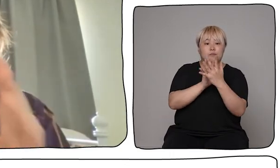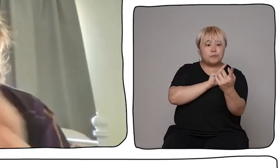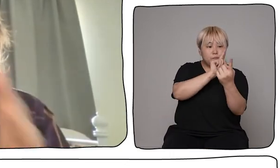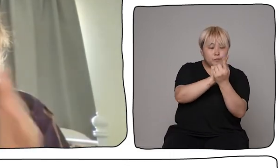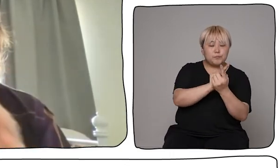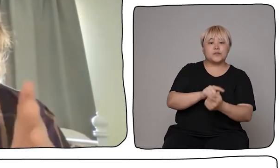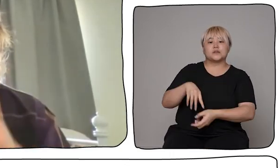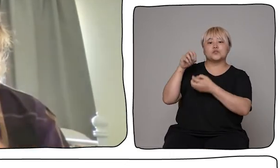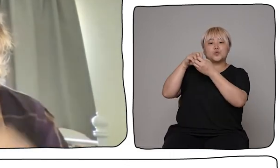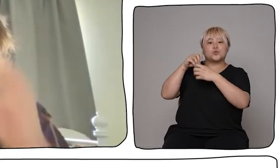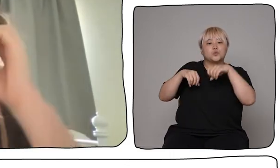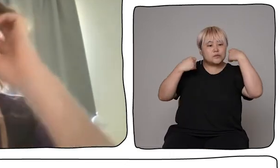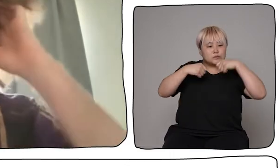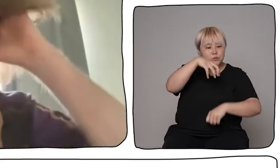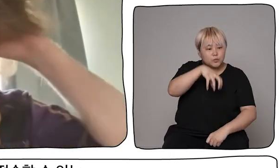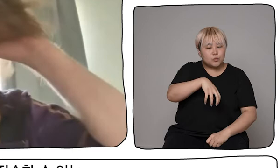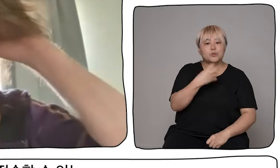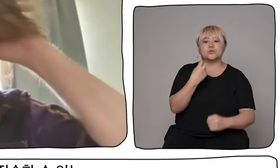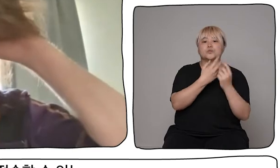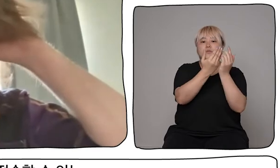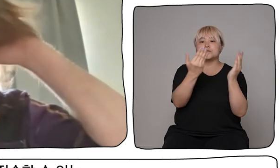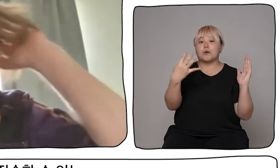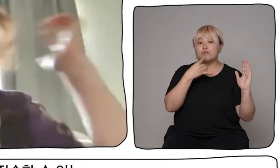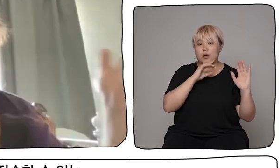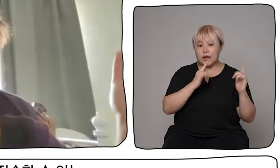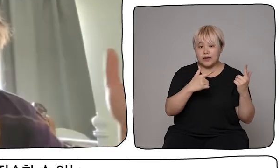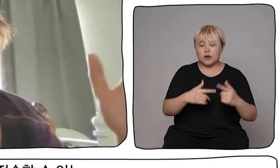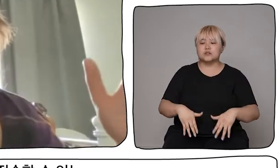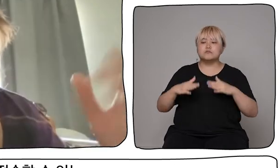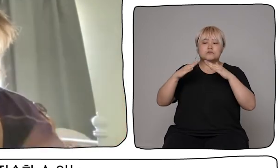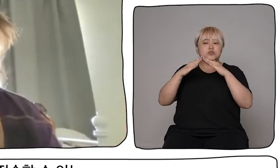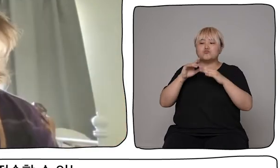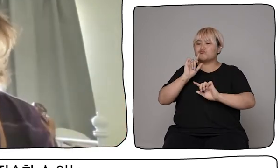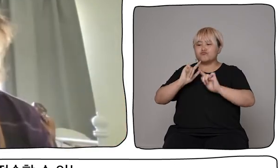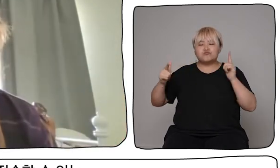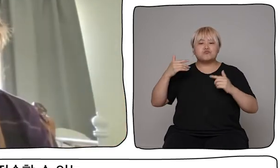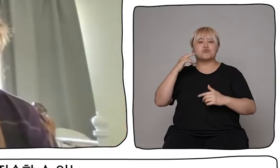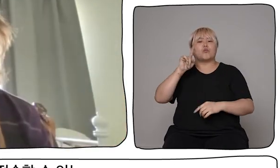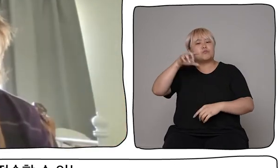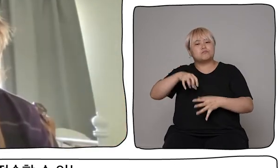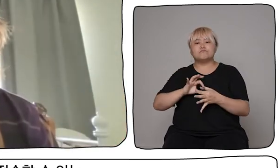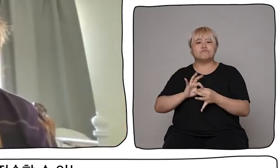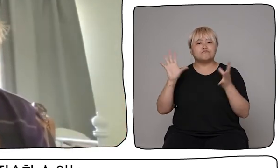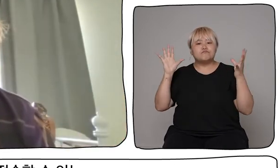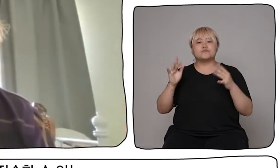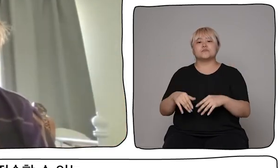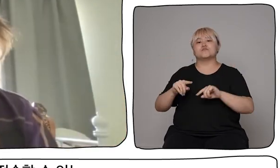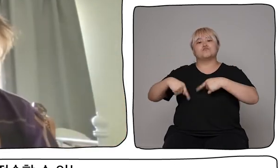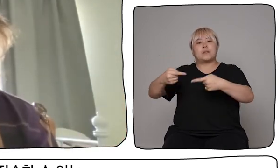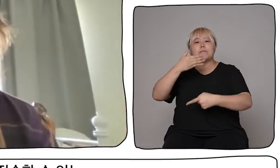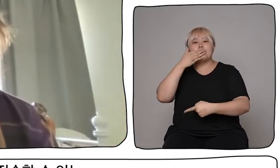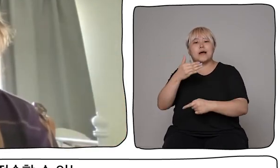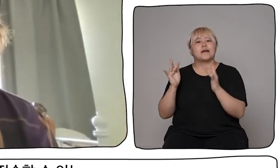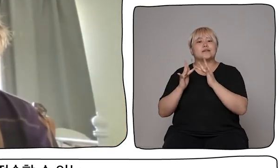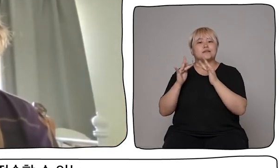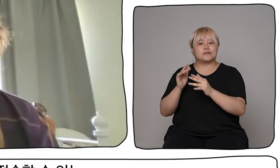theatre or exhibition space, as well as for online audiences at home or wherever they may be.